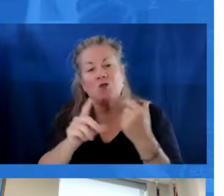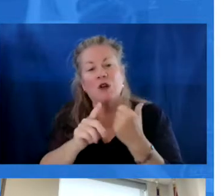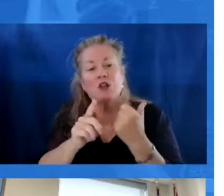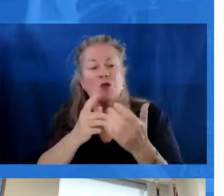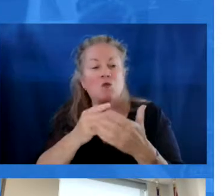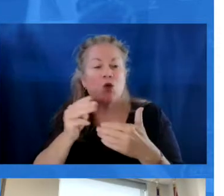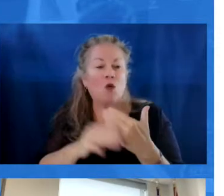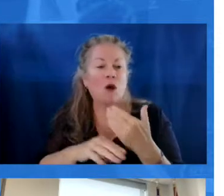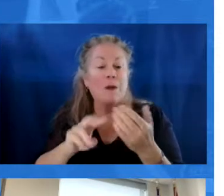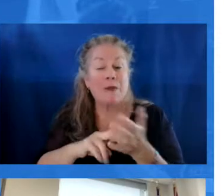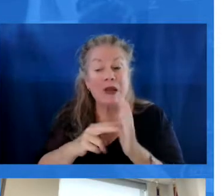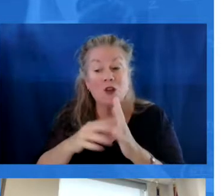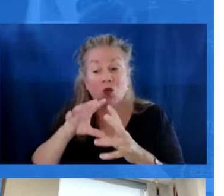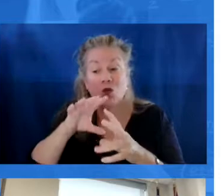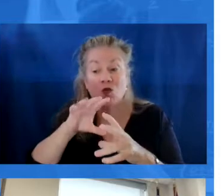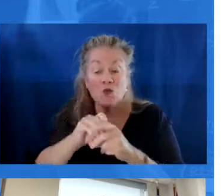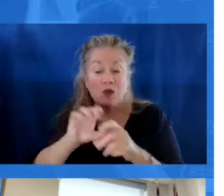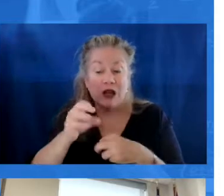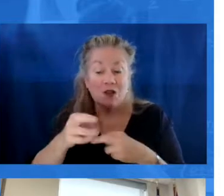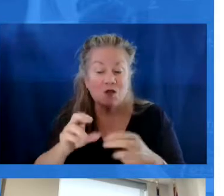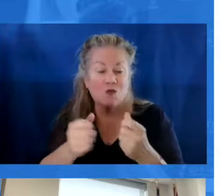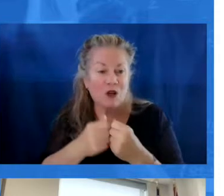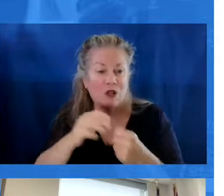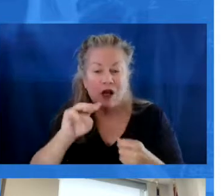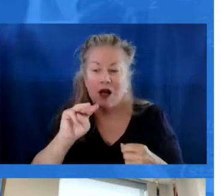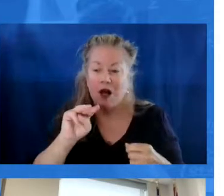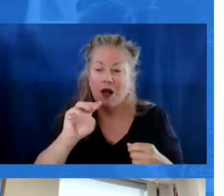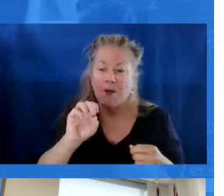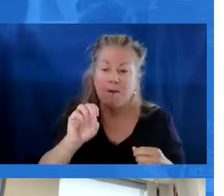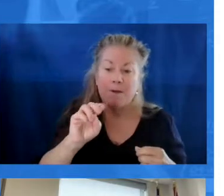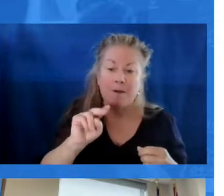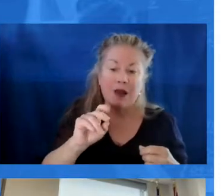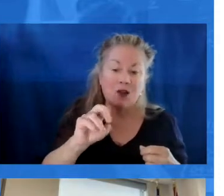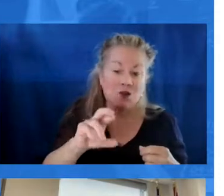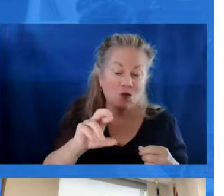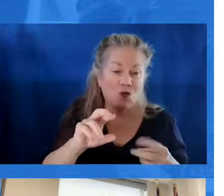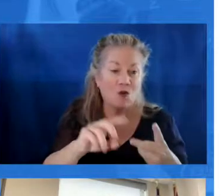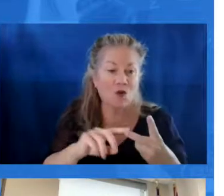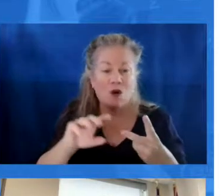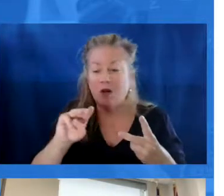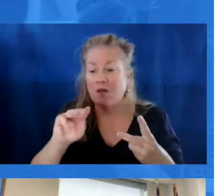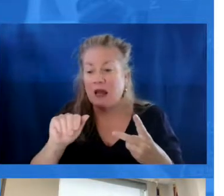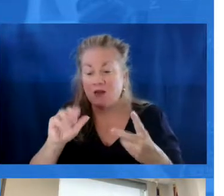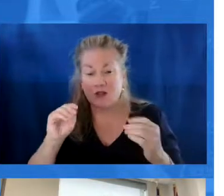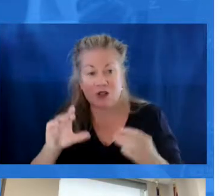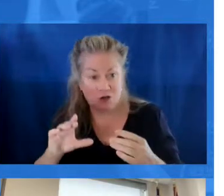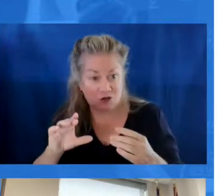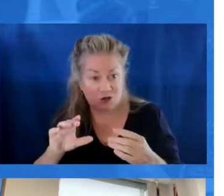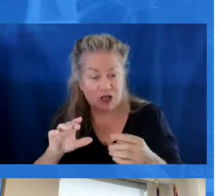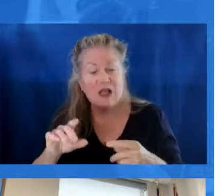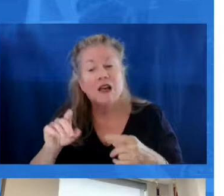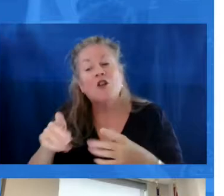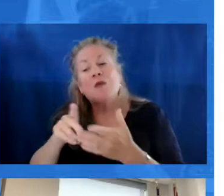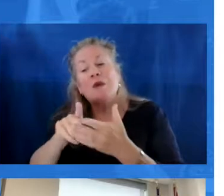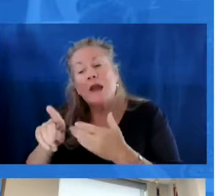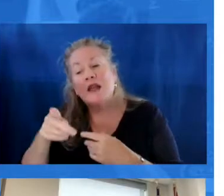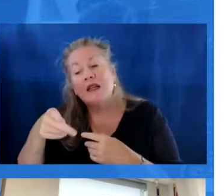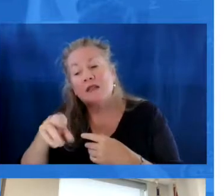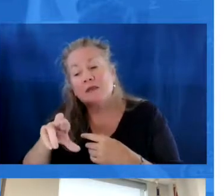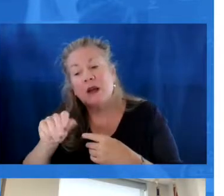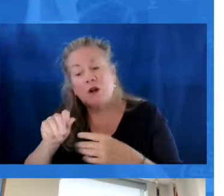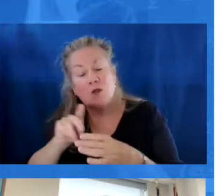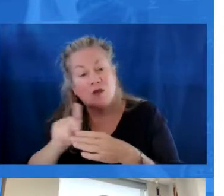That means that folks are really in classrooms, again, with our mentor and master teachers all day. They're being paid as